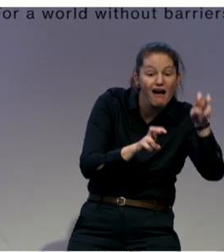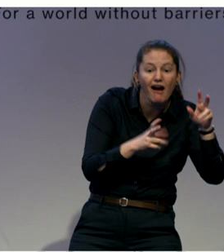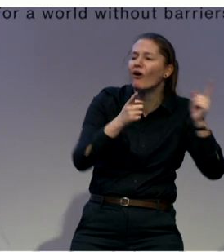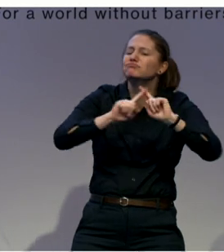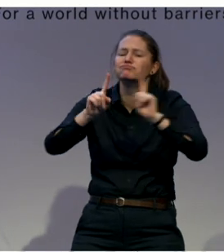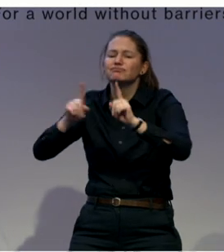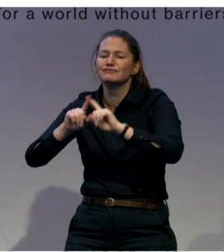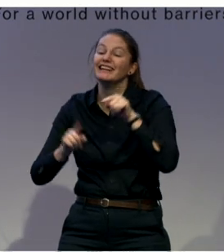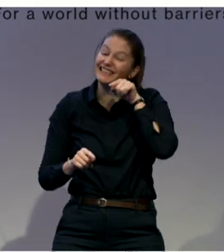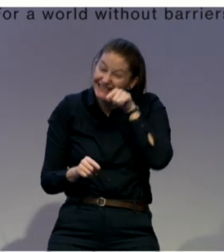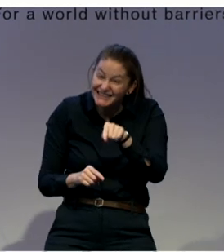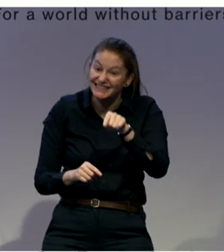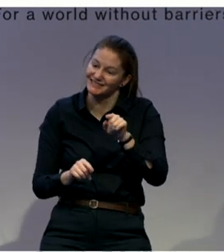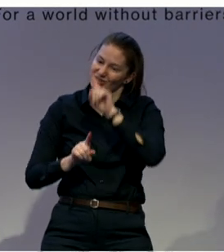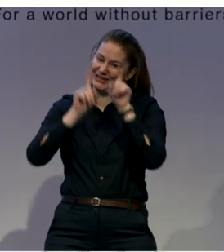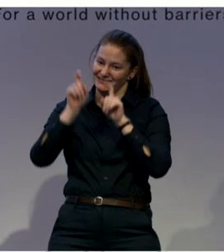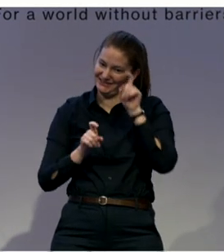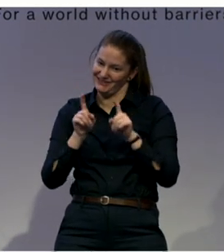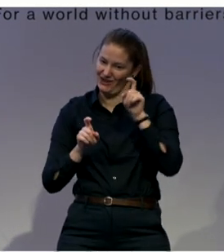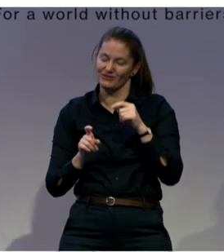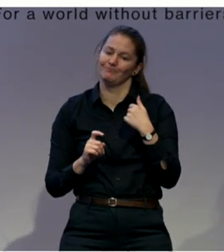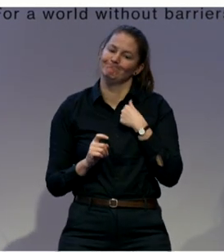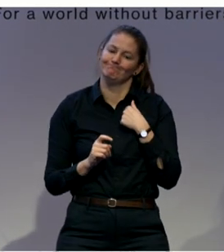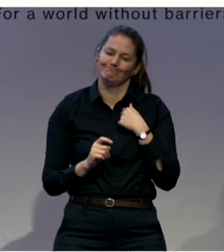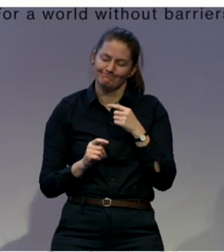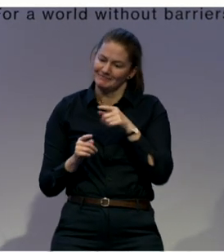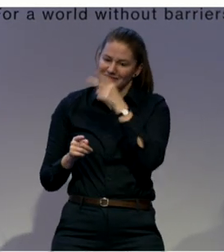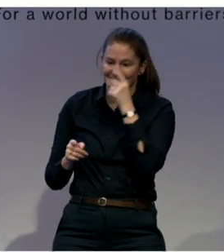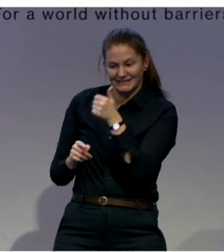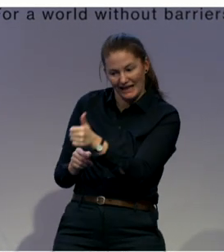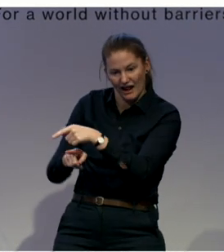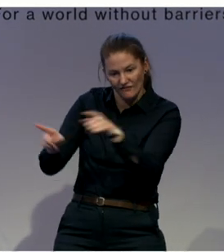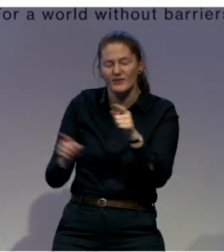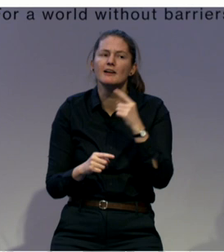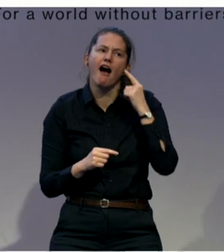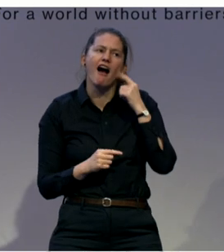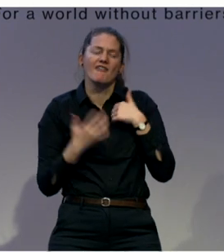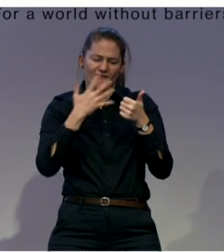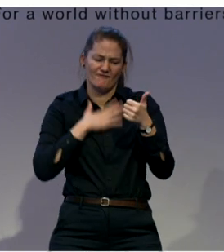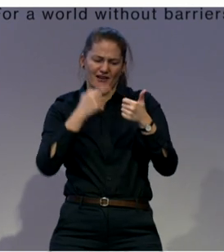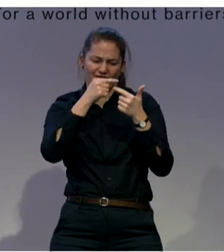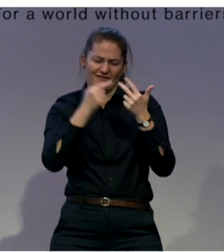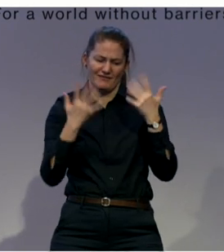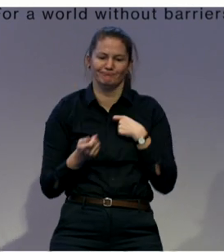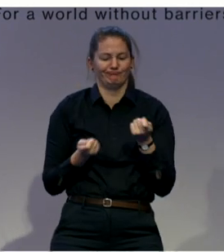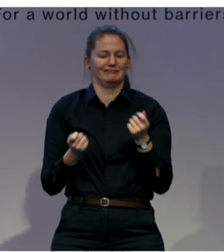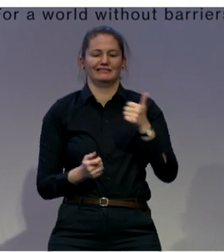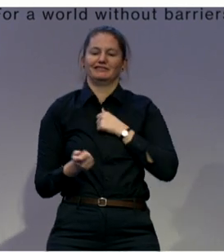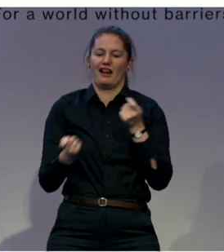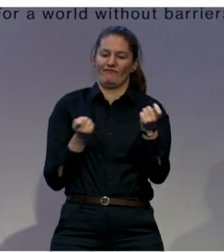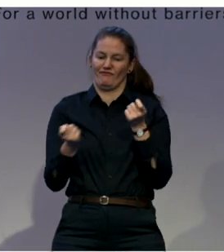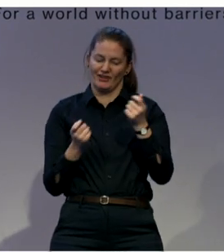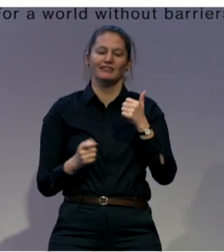life. And deinstitutionalization is exactly that. It's having the support and the self-confidence and the power to make those decisions.